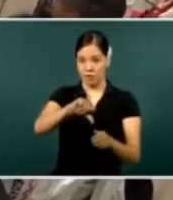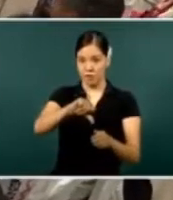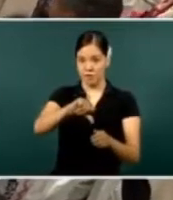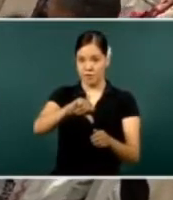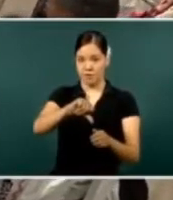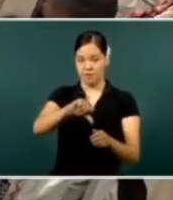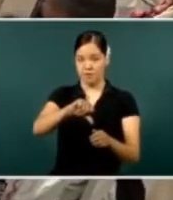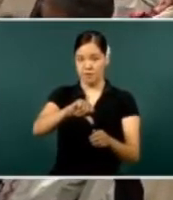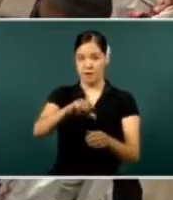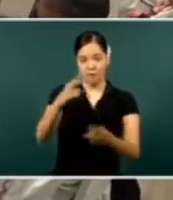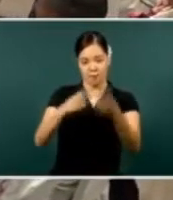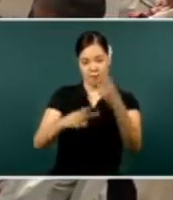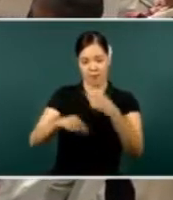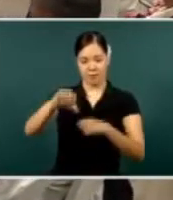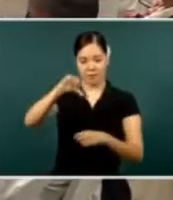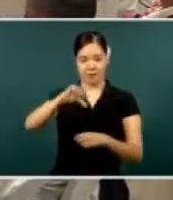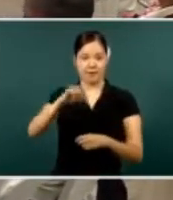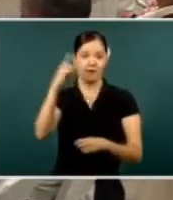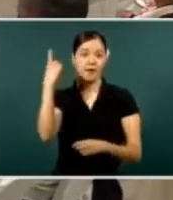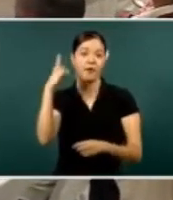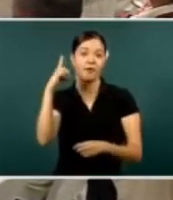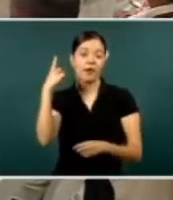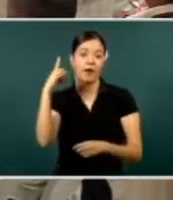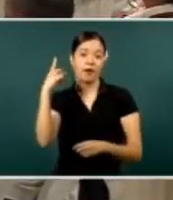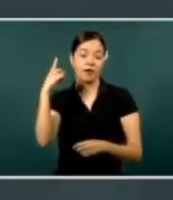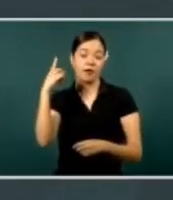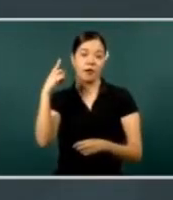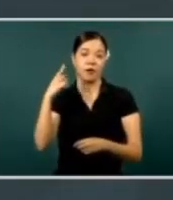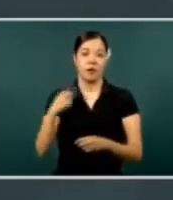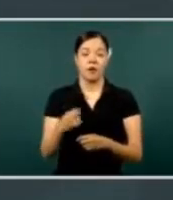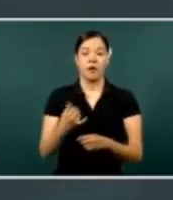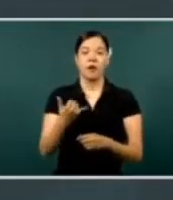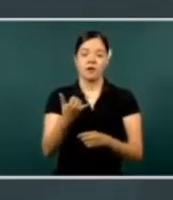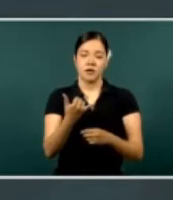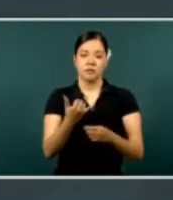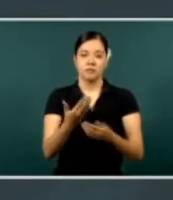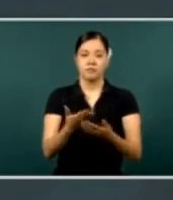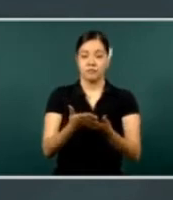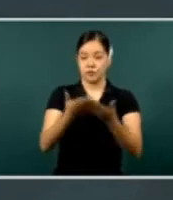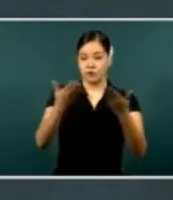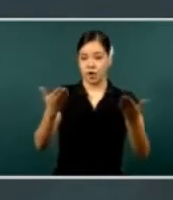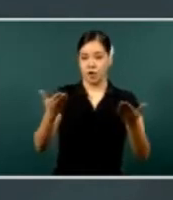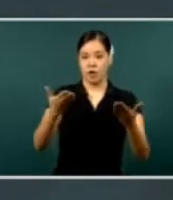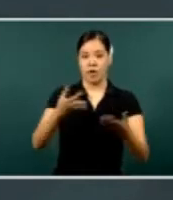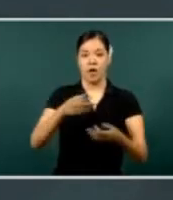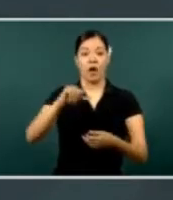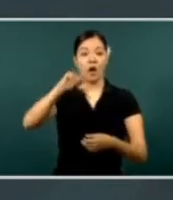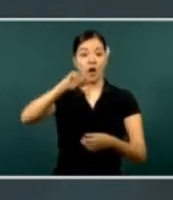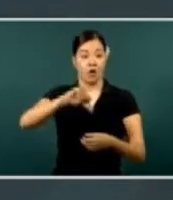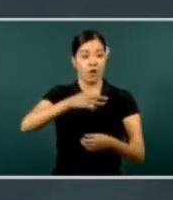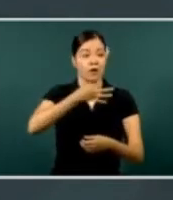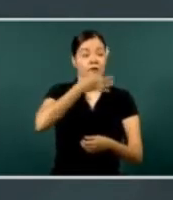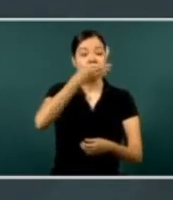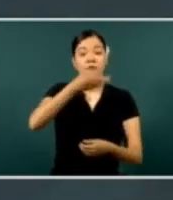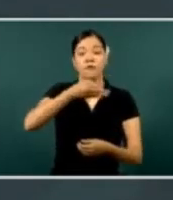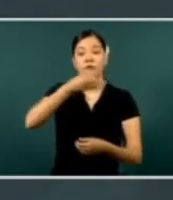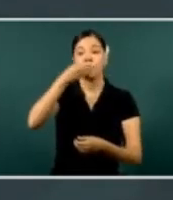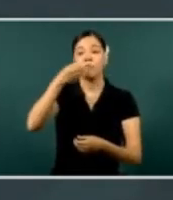And so now it corresponds to Durango and we are going to inform